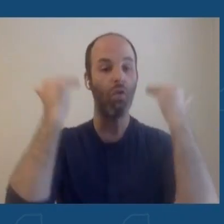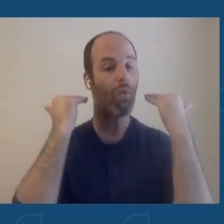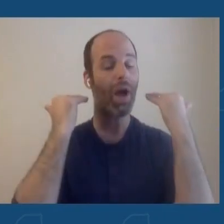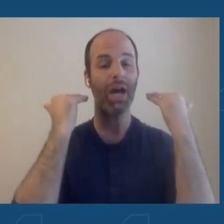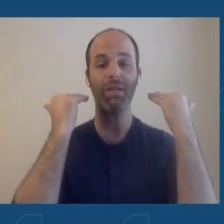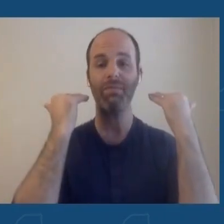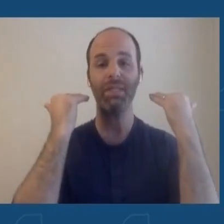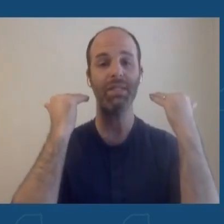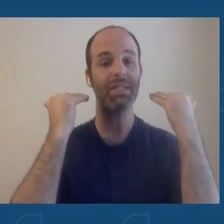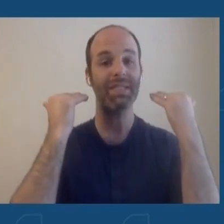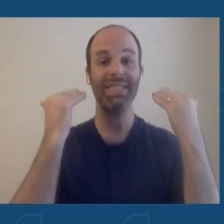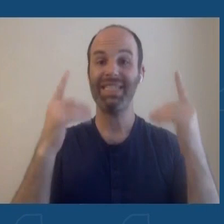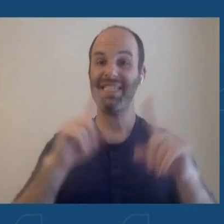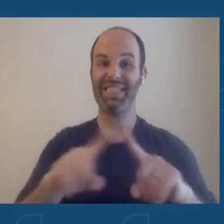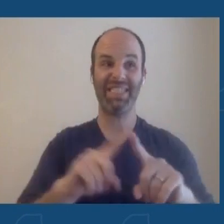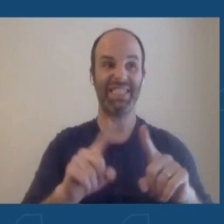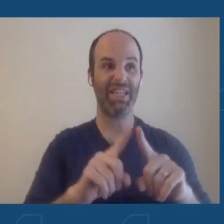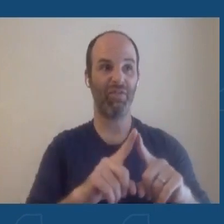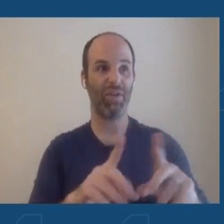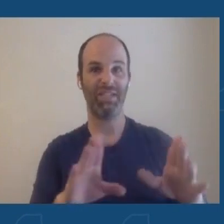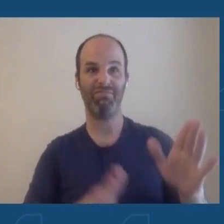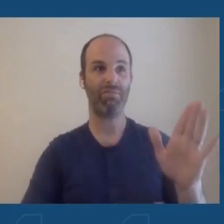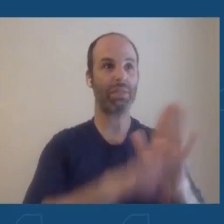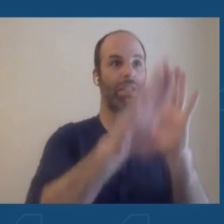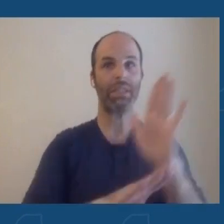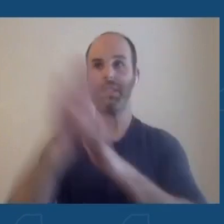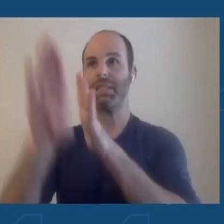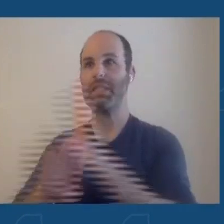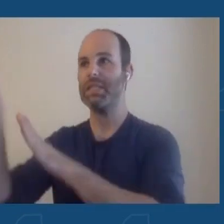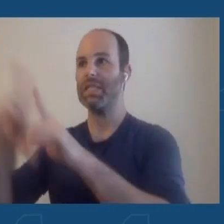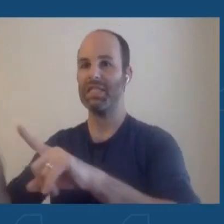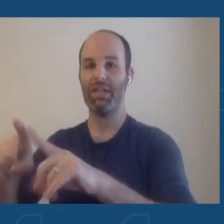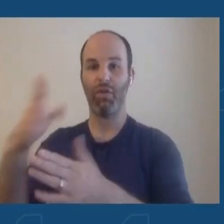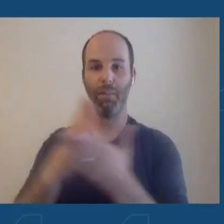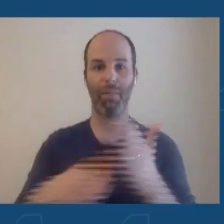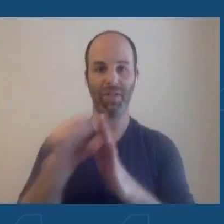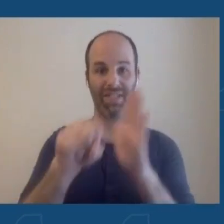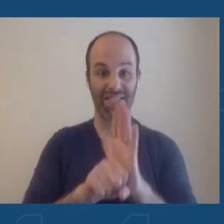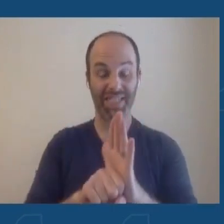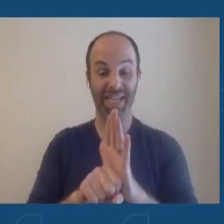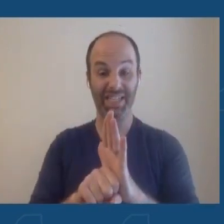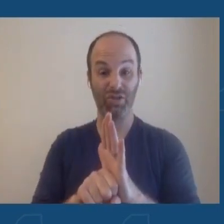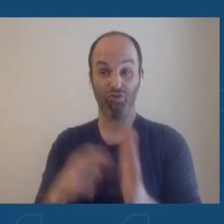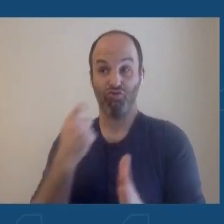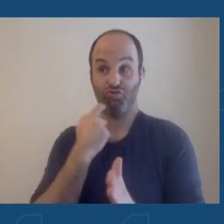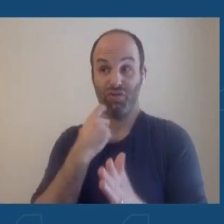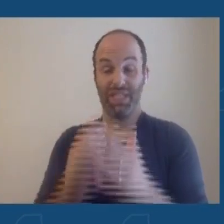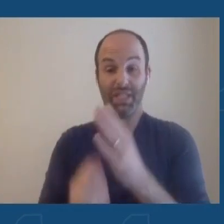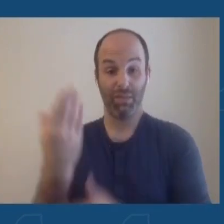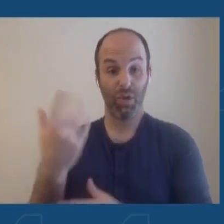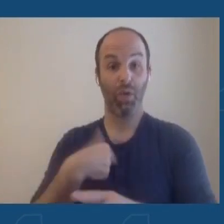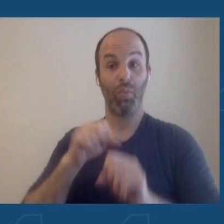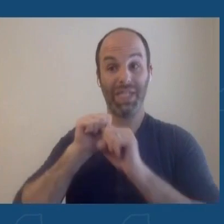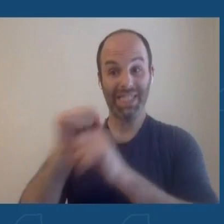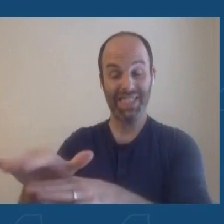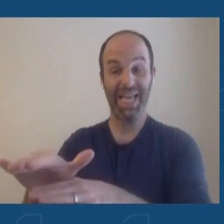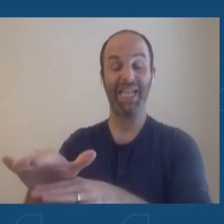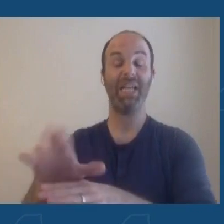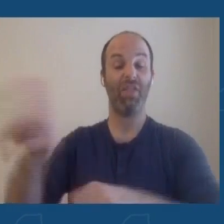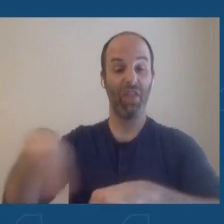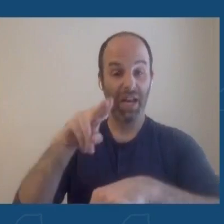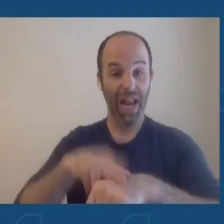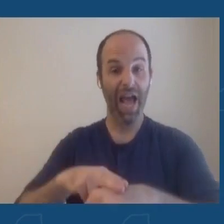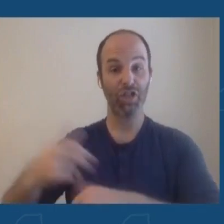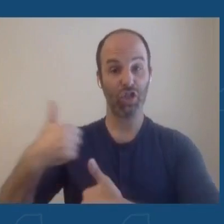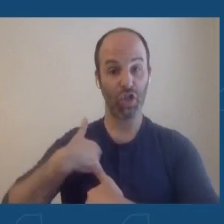had different spikes in different parts of the state. Even as late as this spring, we were setting in the National Guard. It seems like a long time